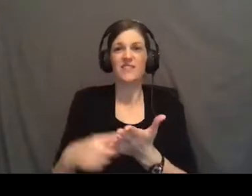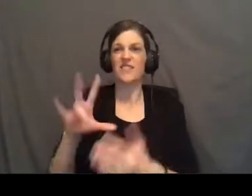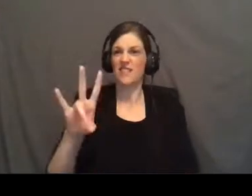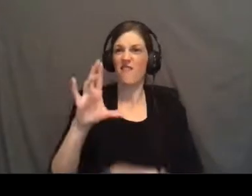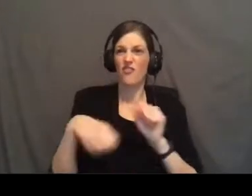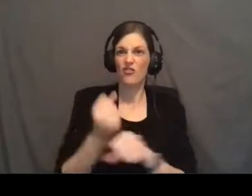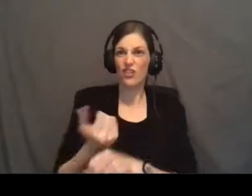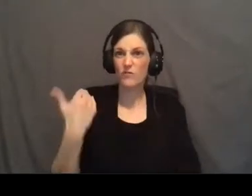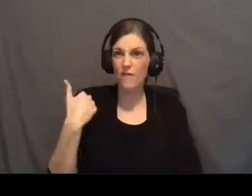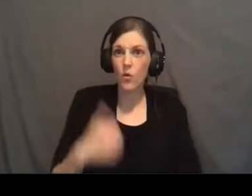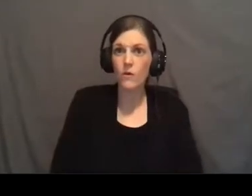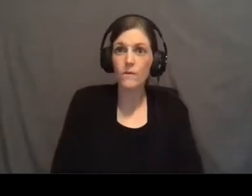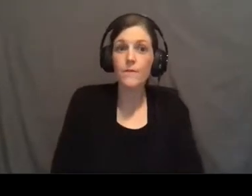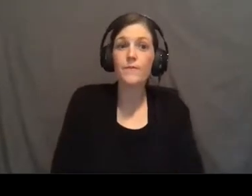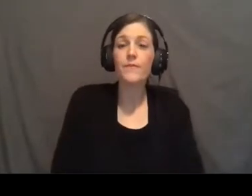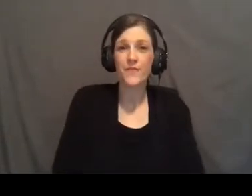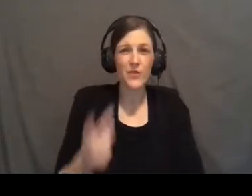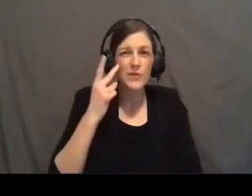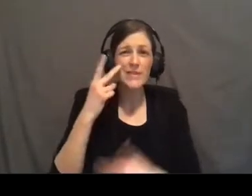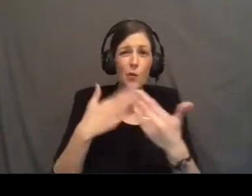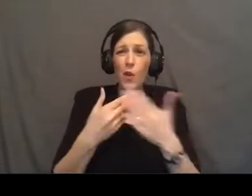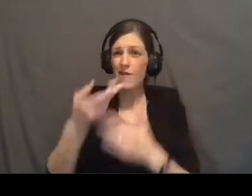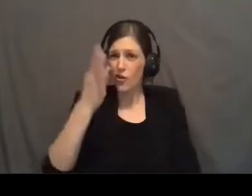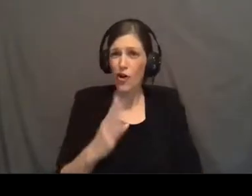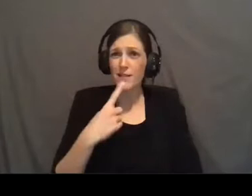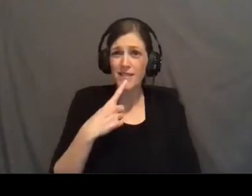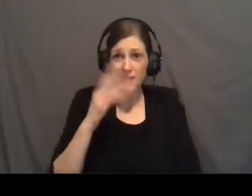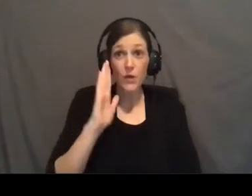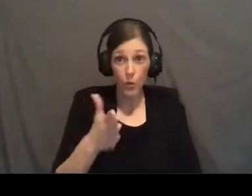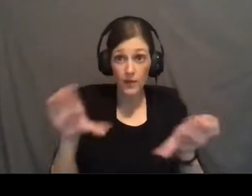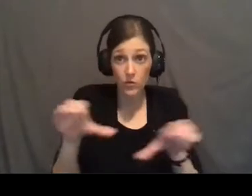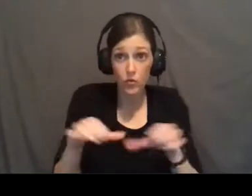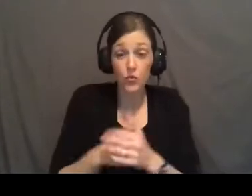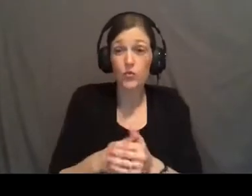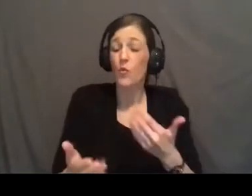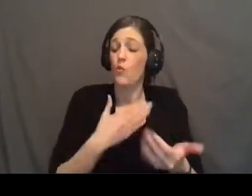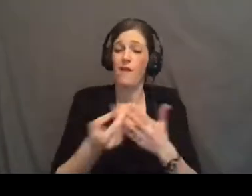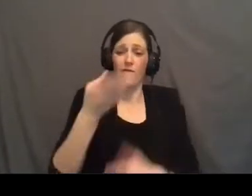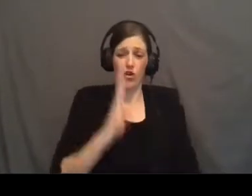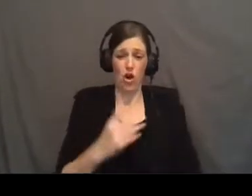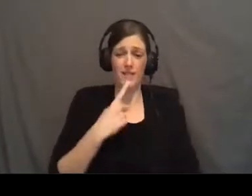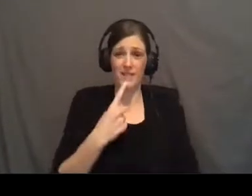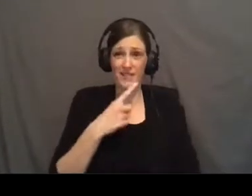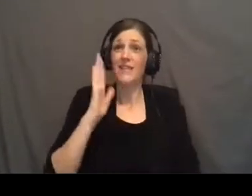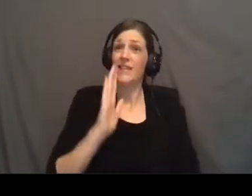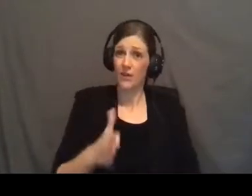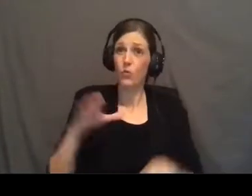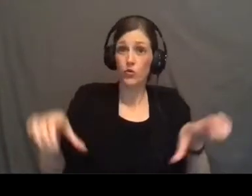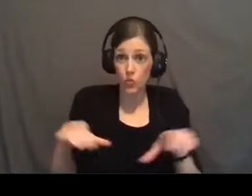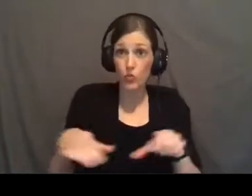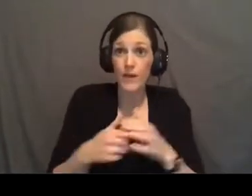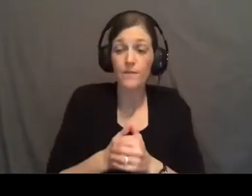years previous. You see, whatever God says, He will do. Whatever God says, He will do.